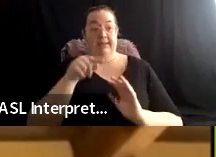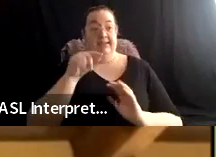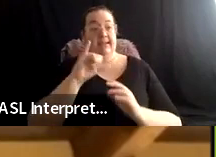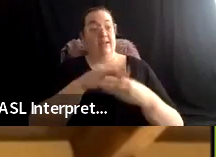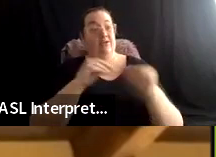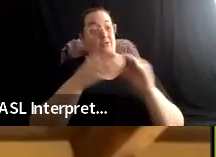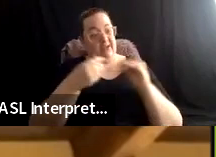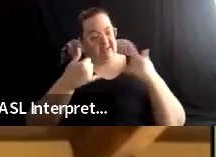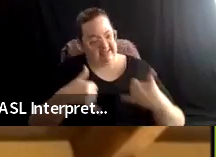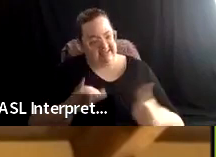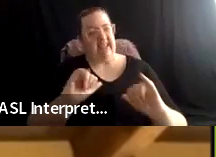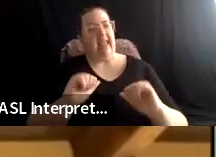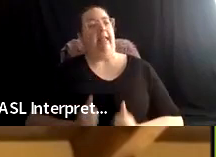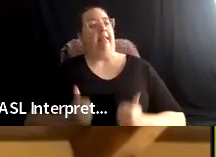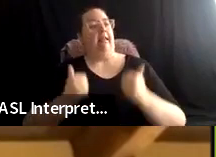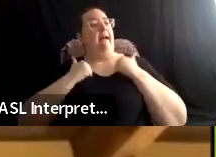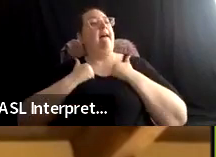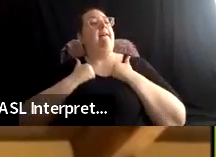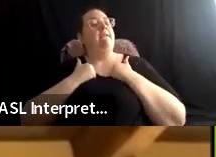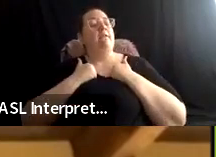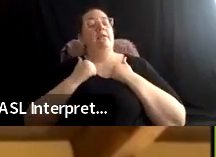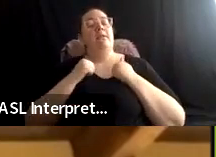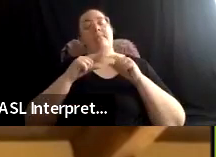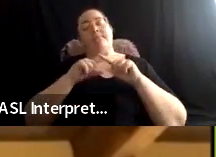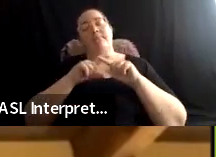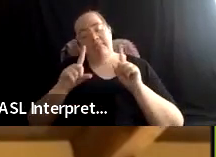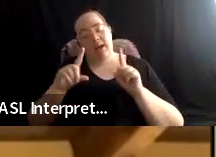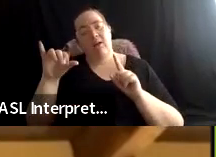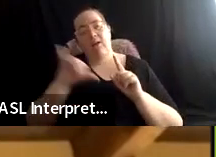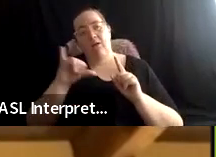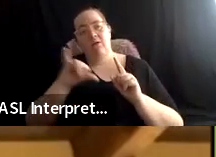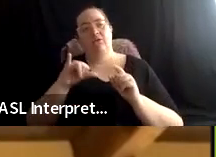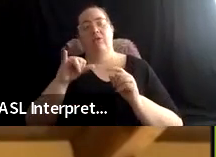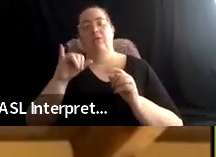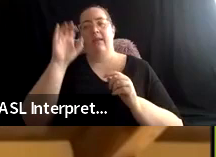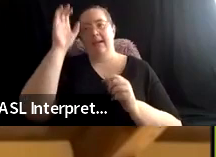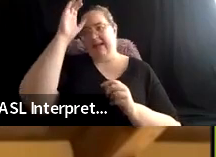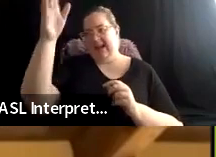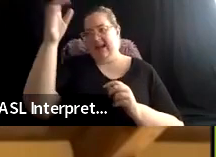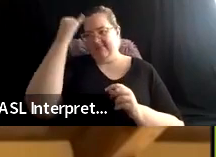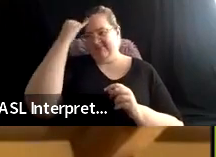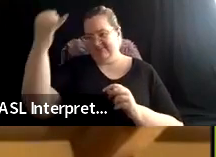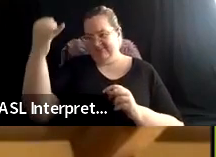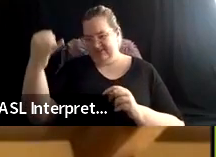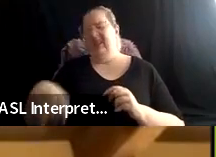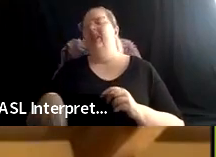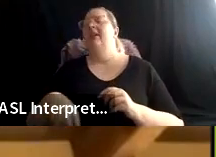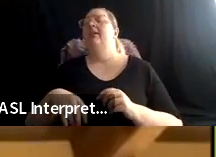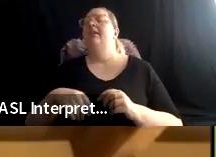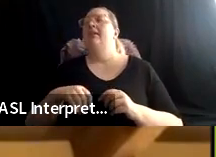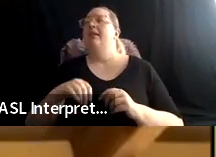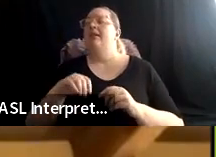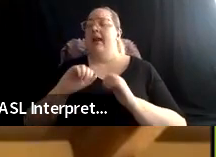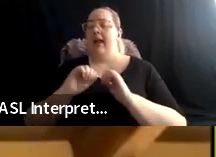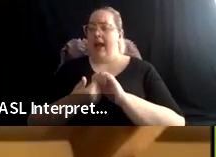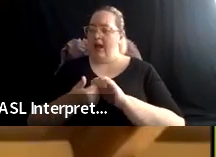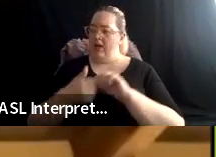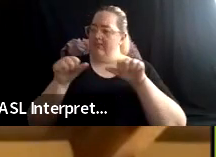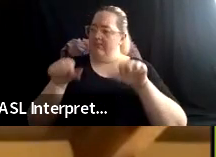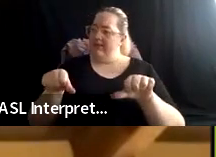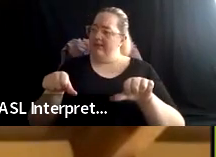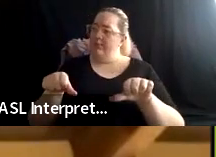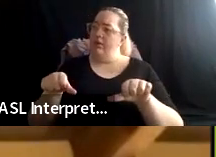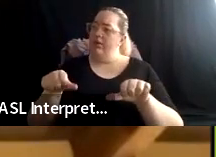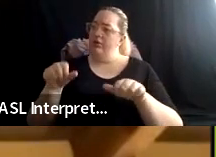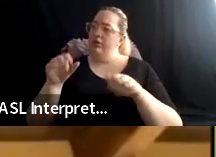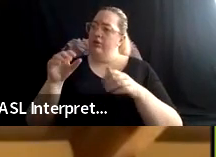also talking about the idea that the, um, possibility of how humans might inhabit this earth